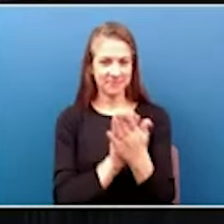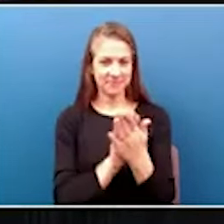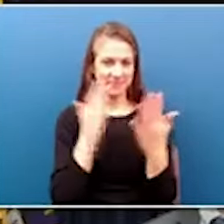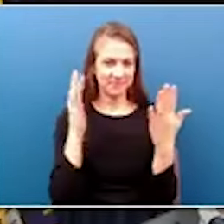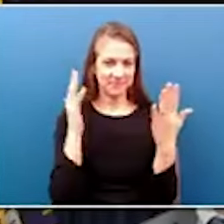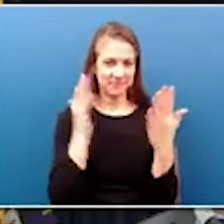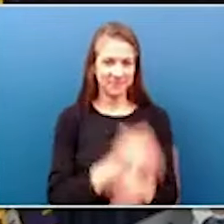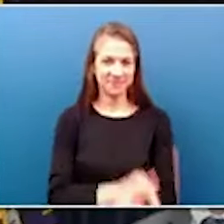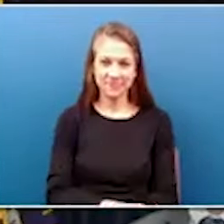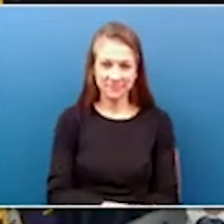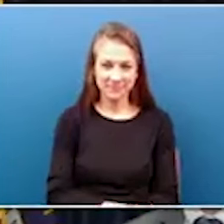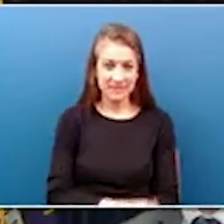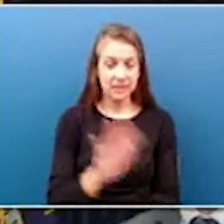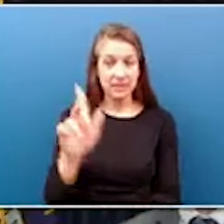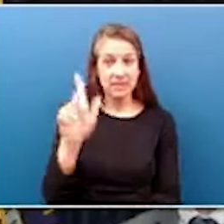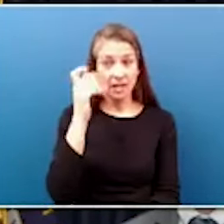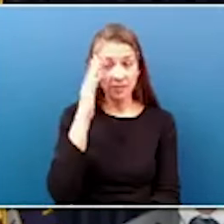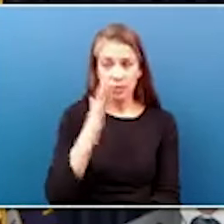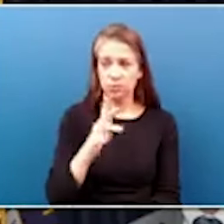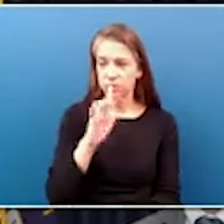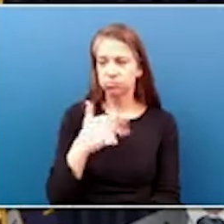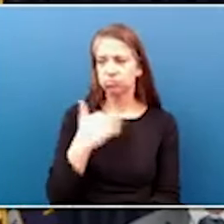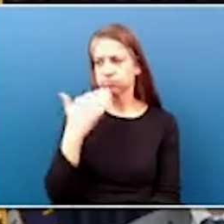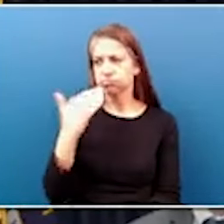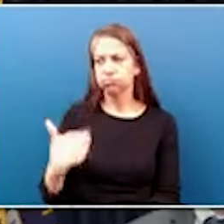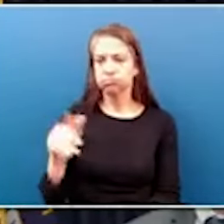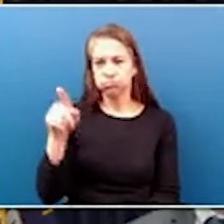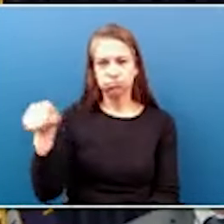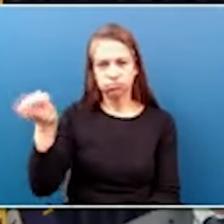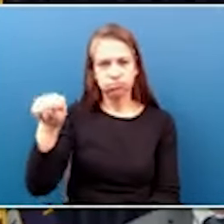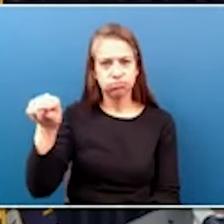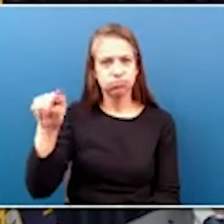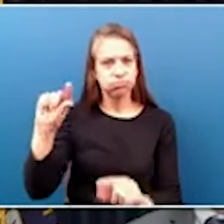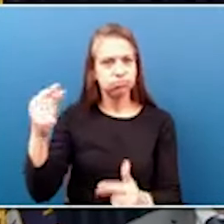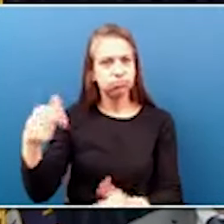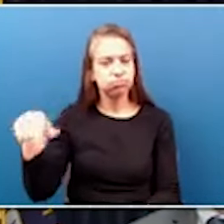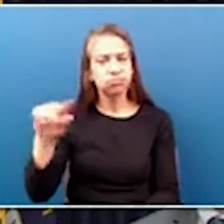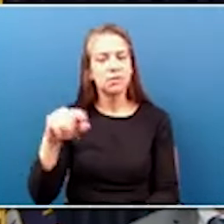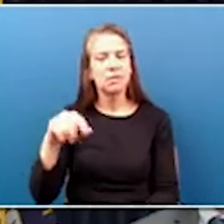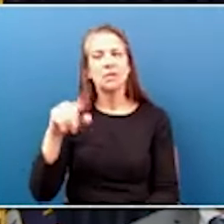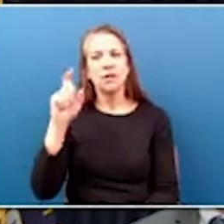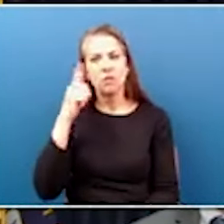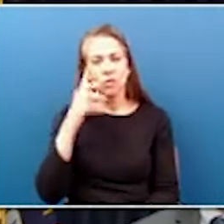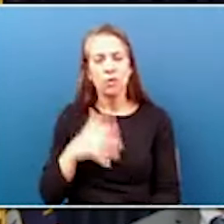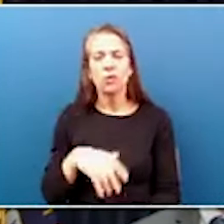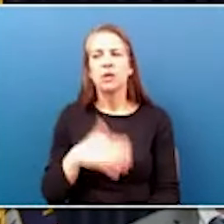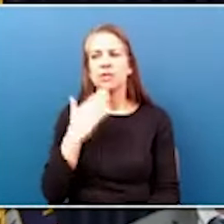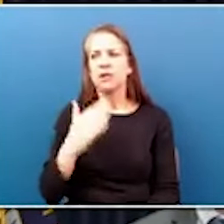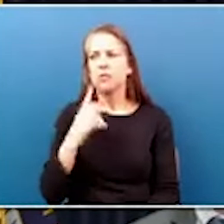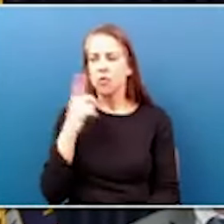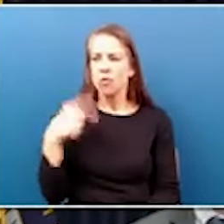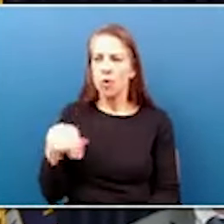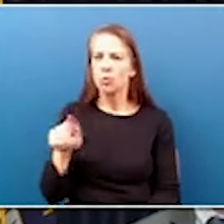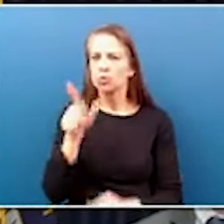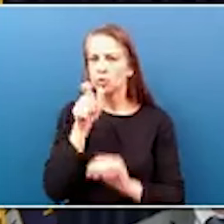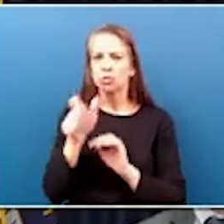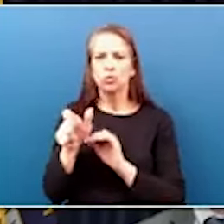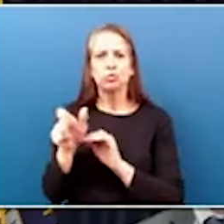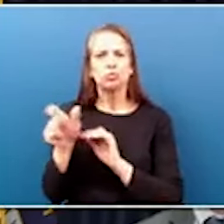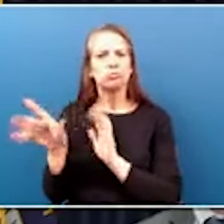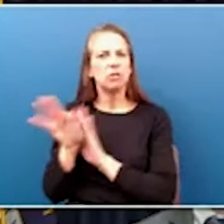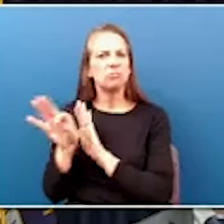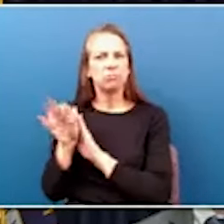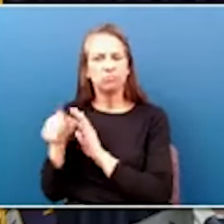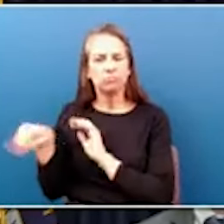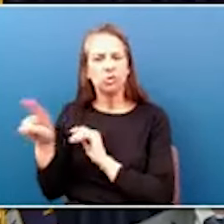Governor, first of all, thank you, your administration, a lot in the federal delegation for those individuals that supported the bipartisan